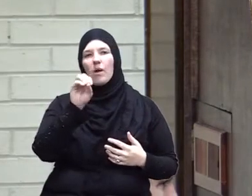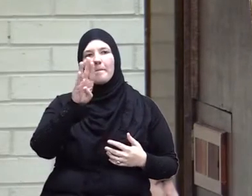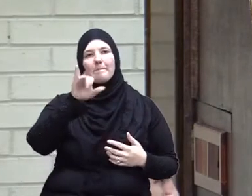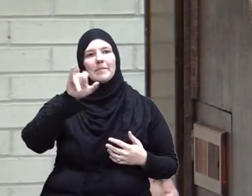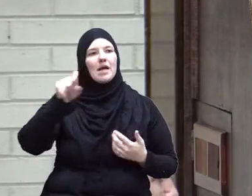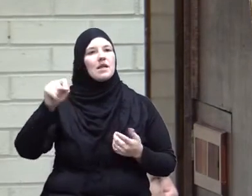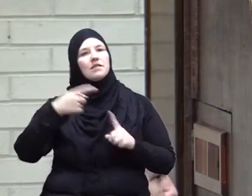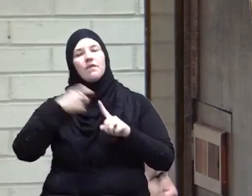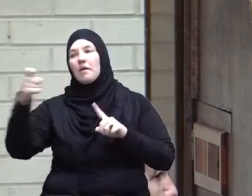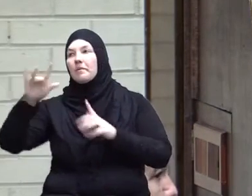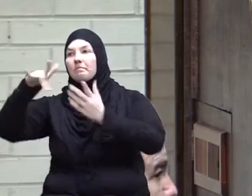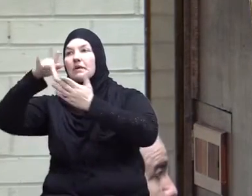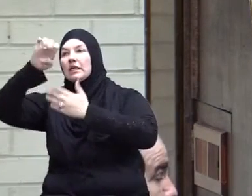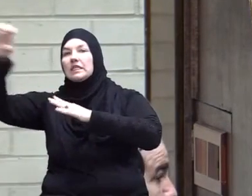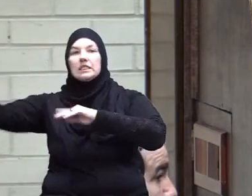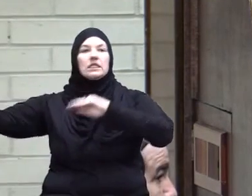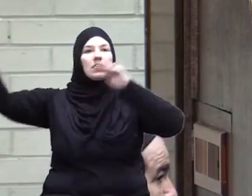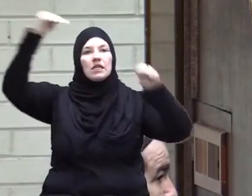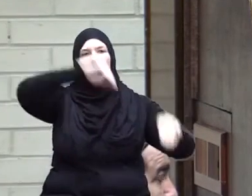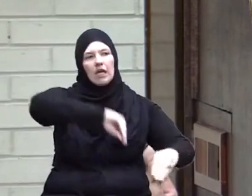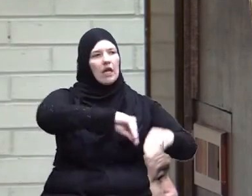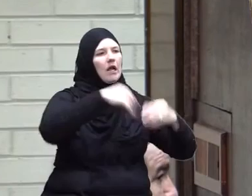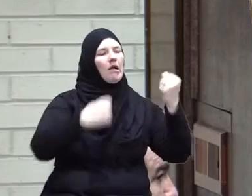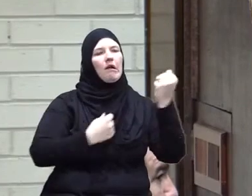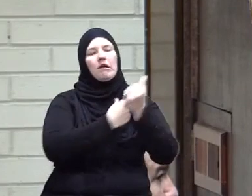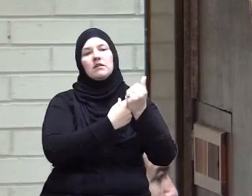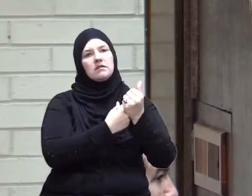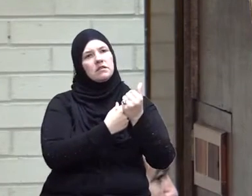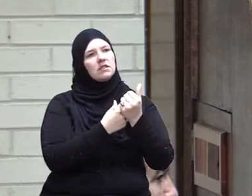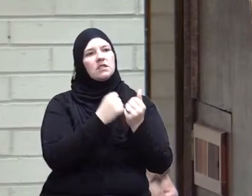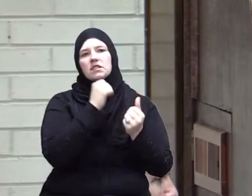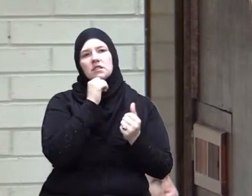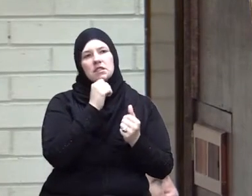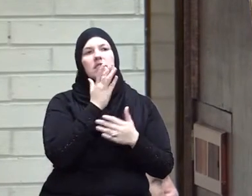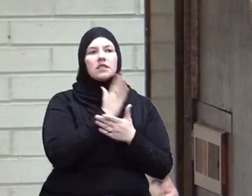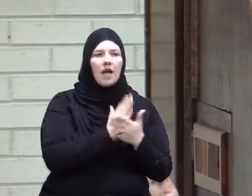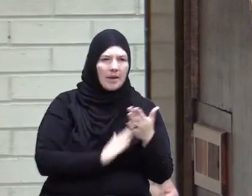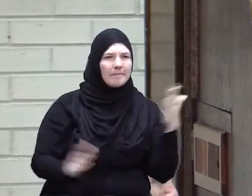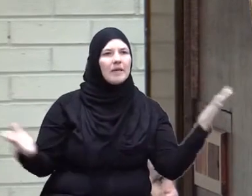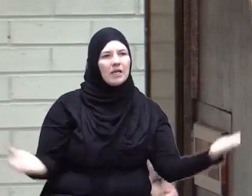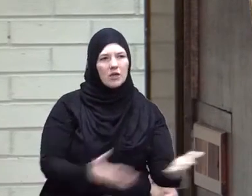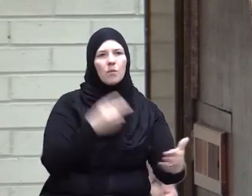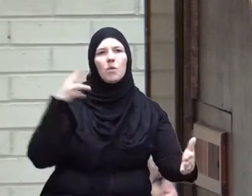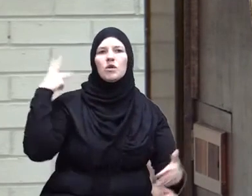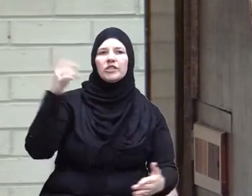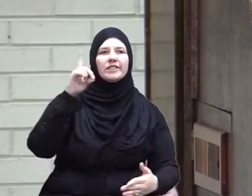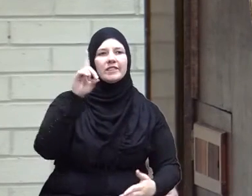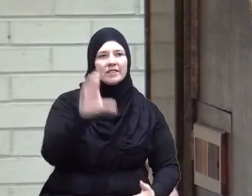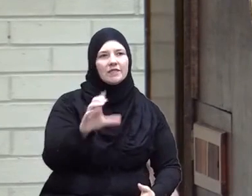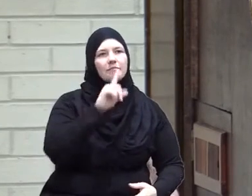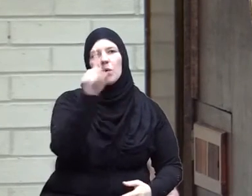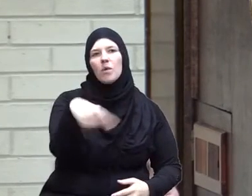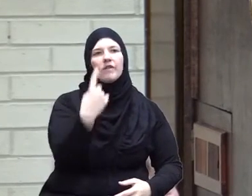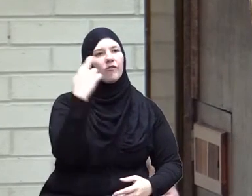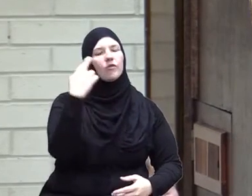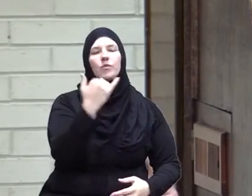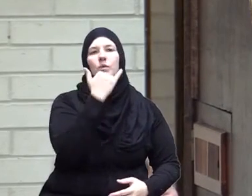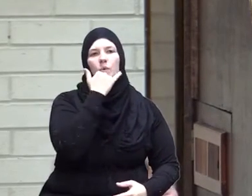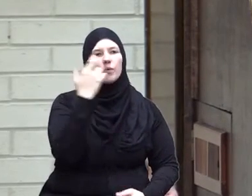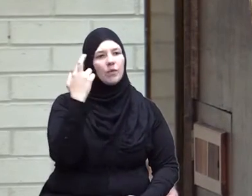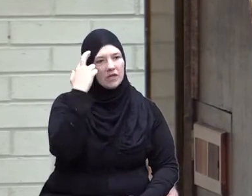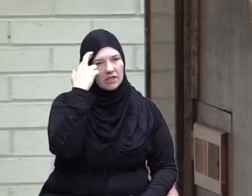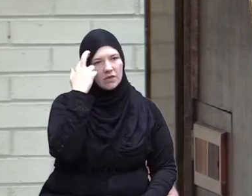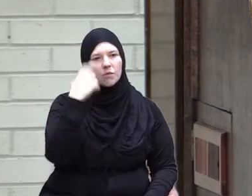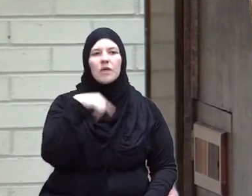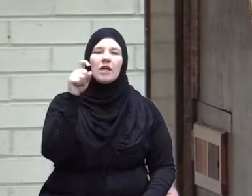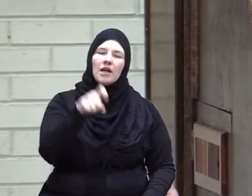lobbyists to come from the east they will not come even though some of them are here in Washington but only for the wrong reason